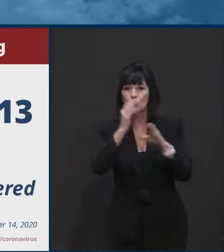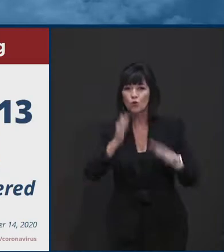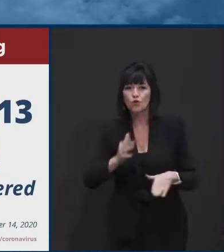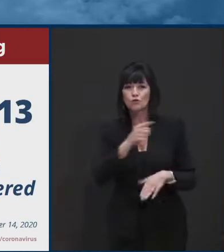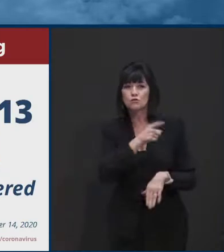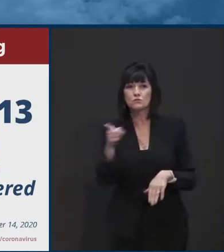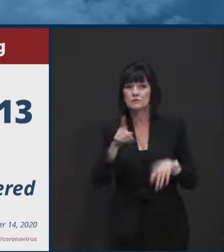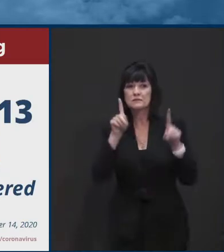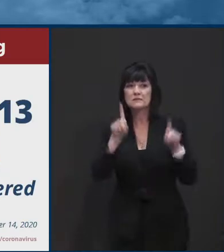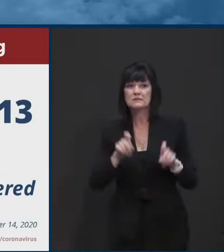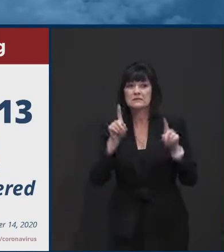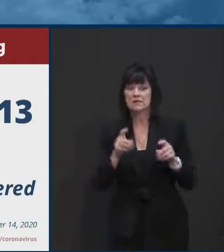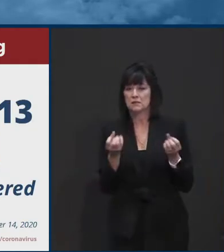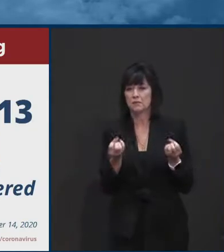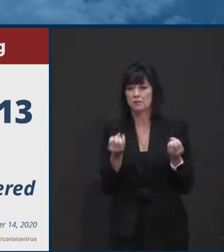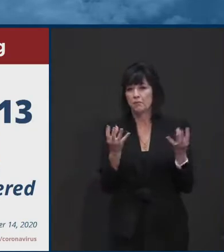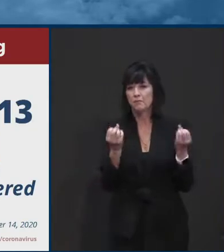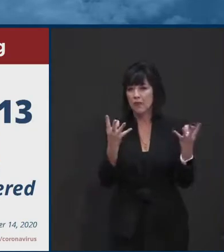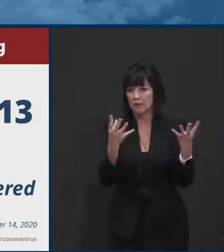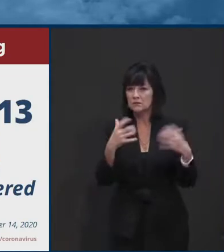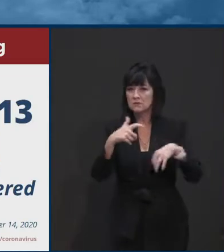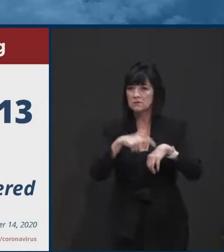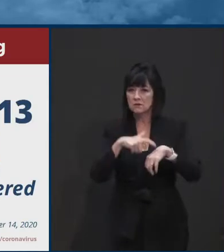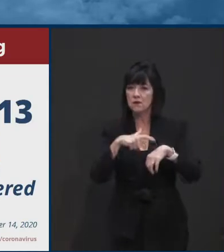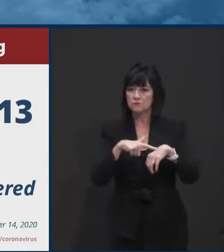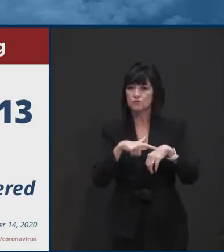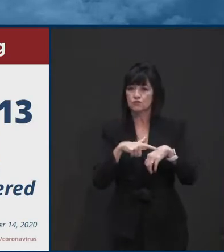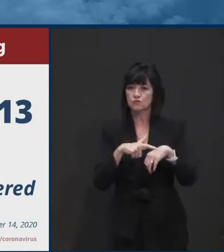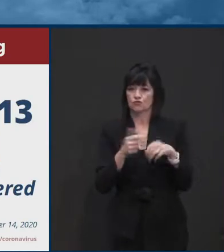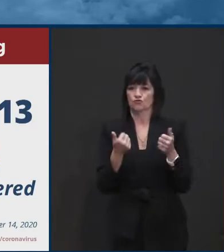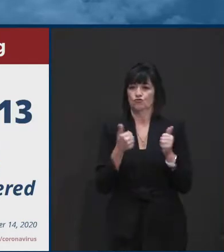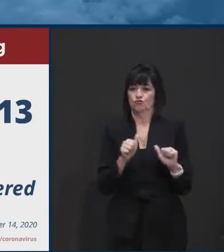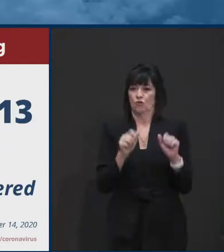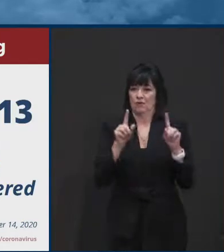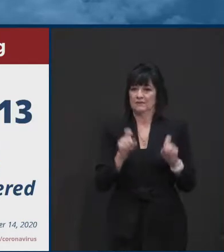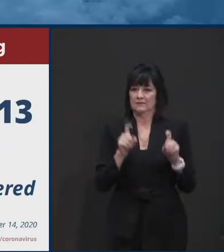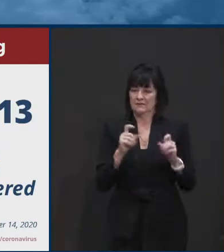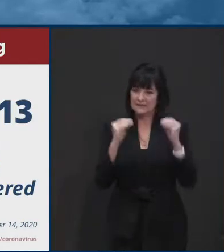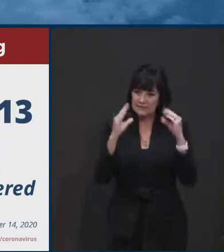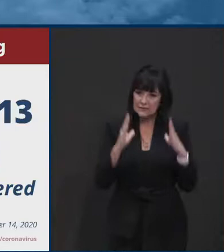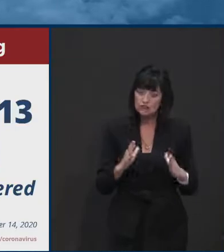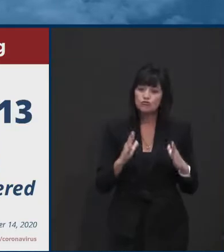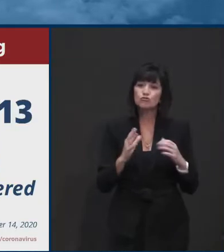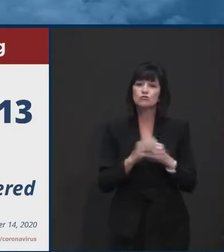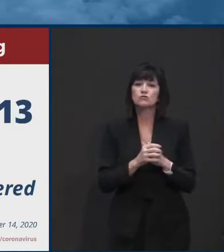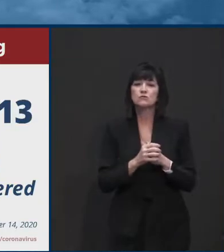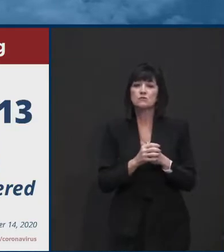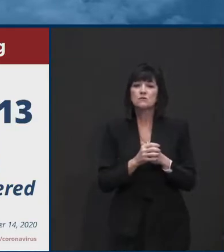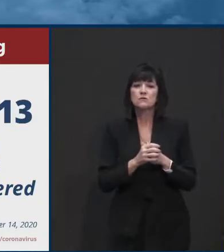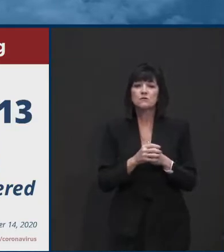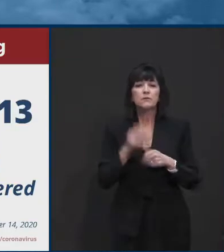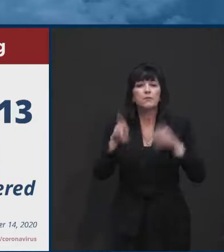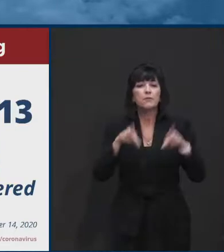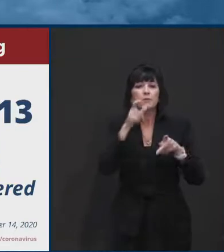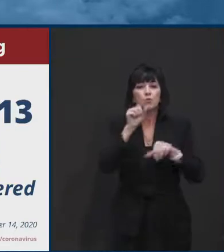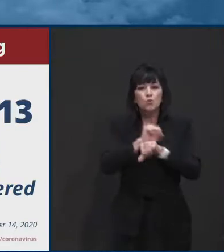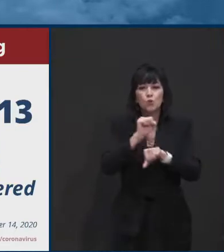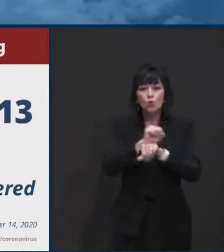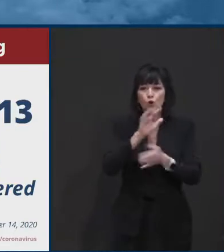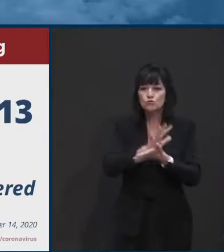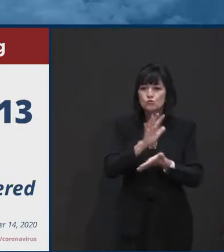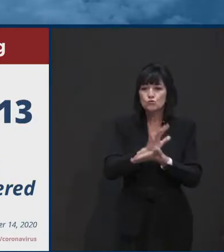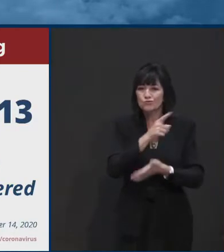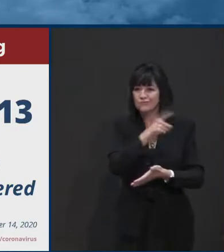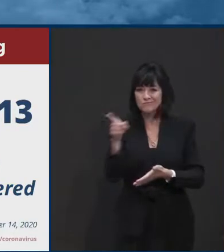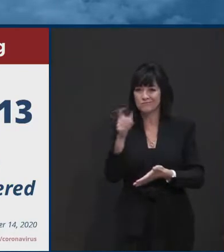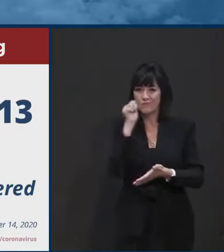many times. We're trying to test teachers and educators at least once a month now that they've gone back to in-person instruction.